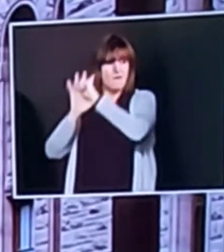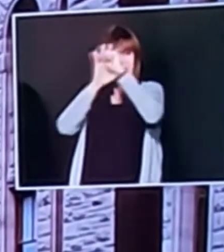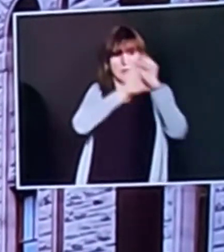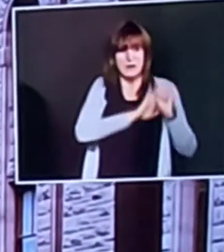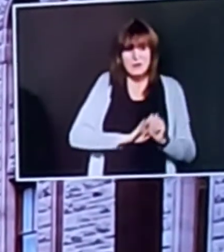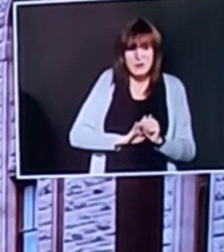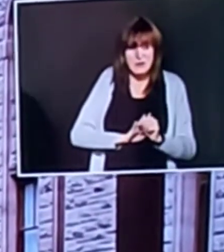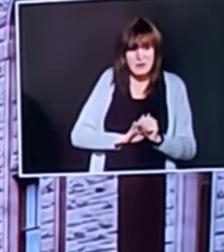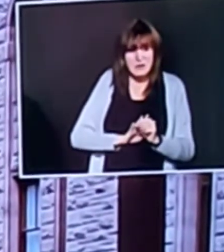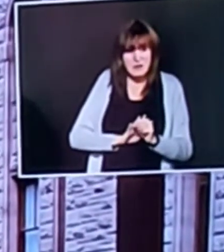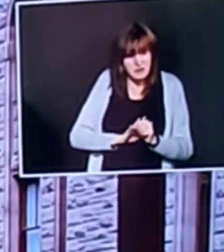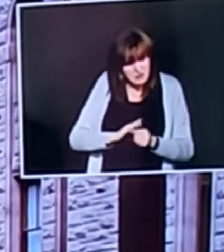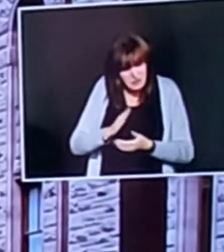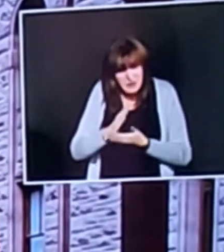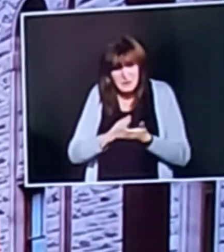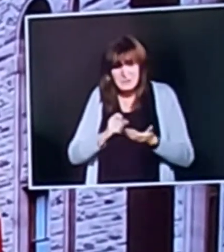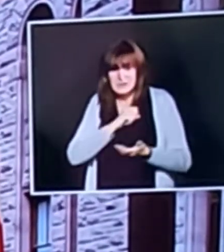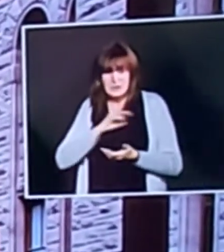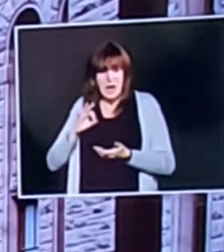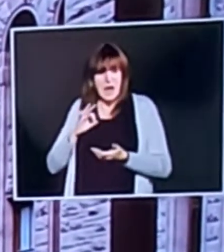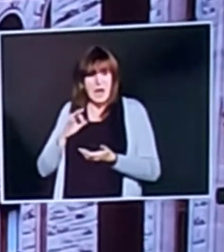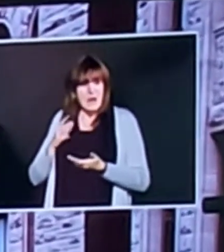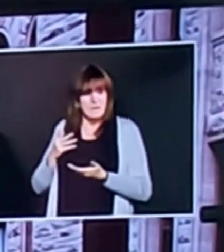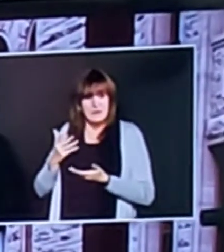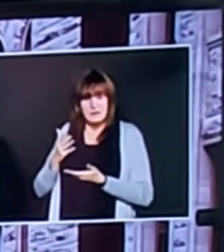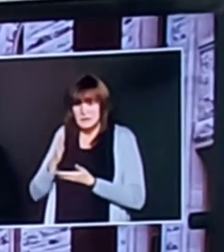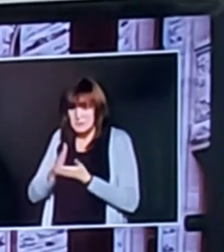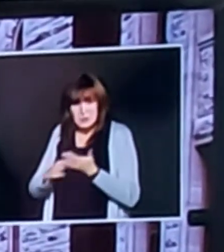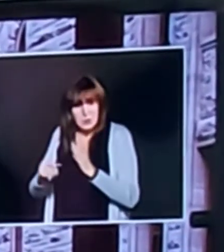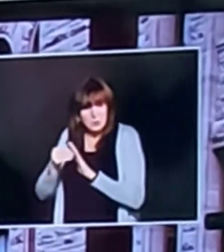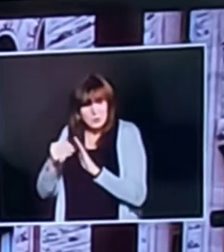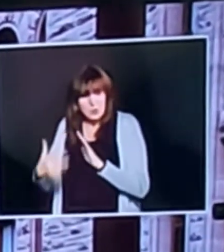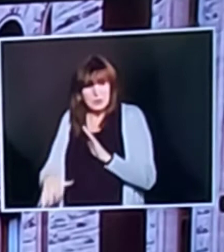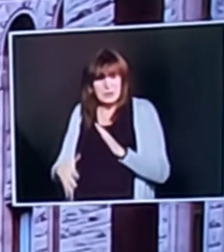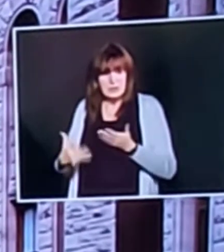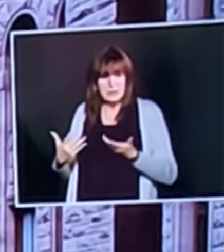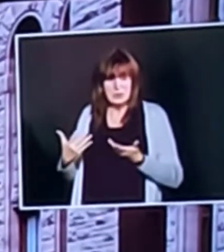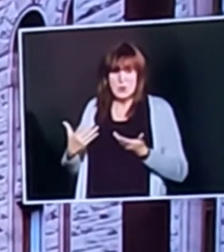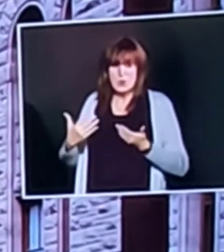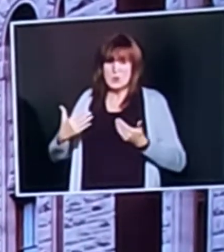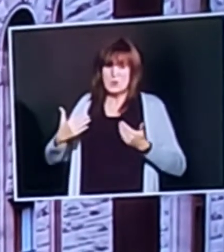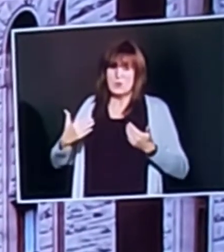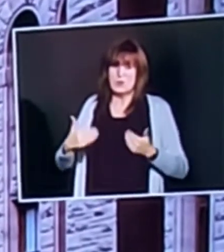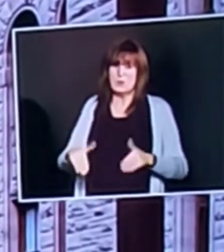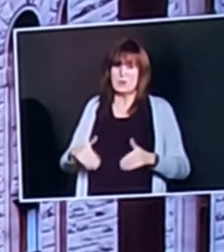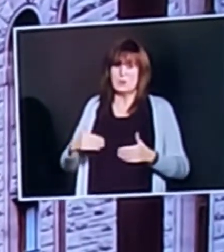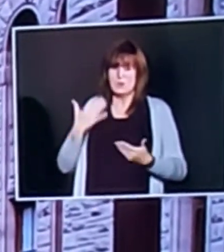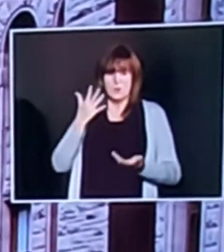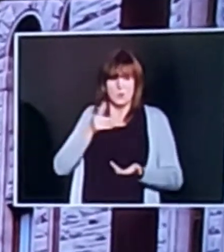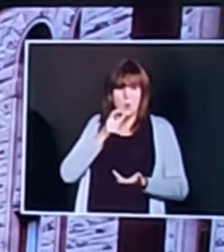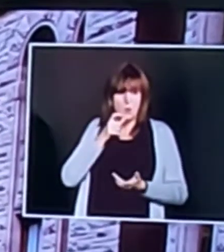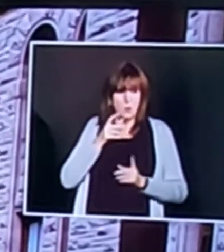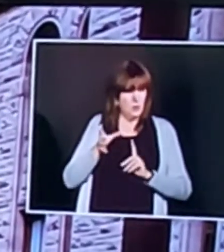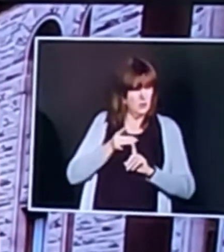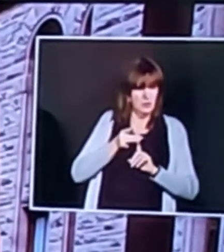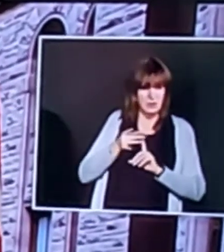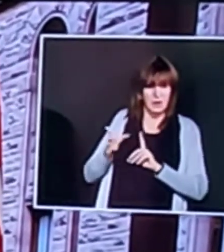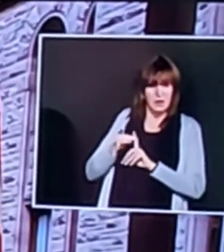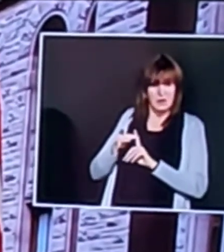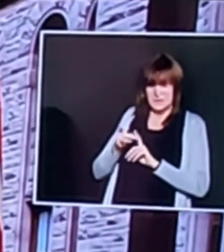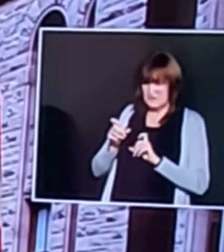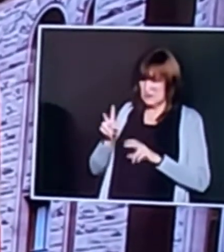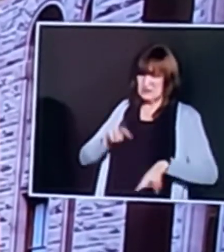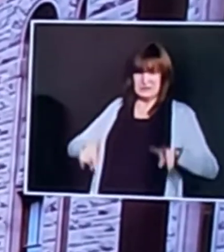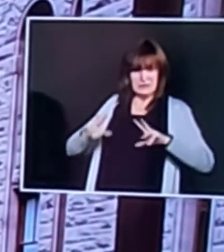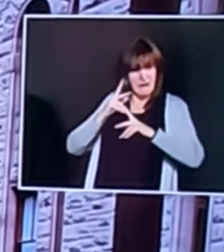we're going to have to be very stringent on how we survey that and monitor that and document that and making sure all those checks and balances because